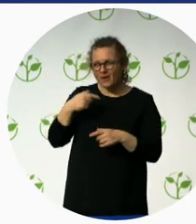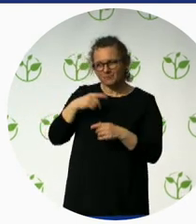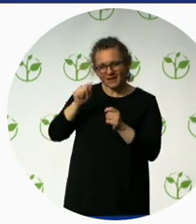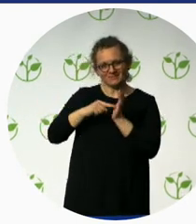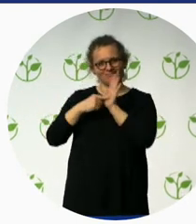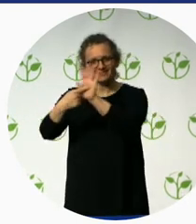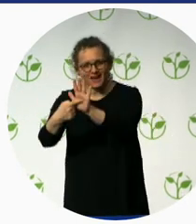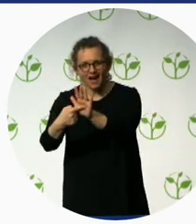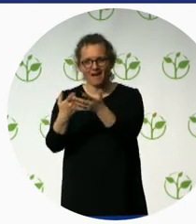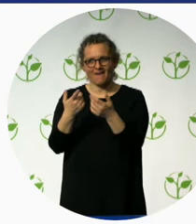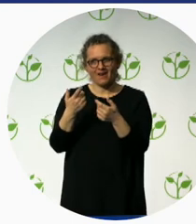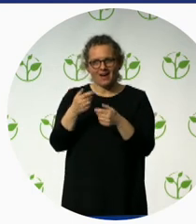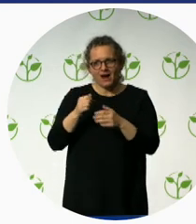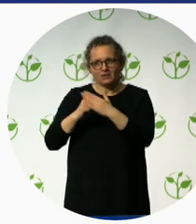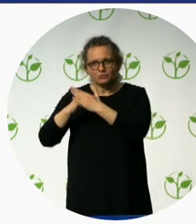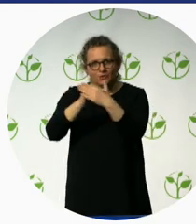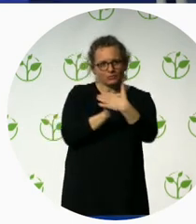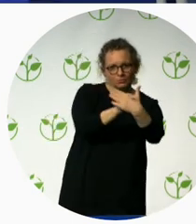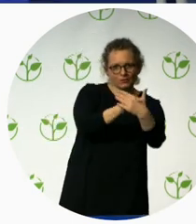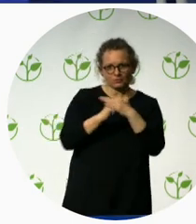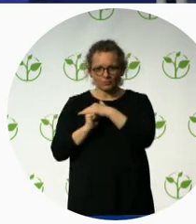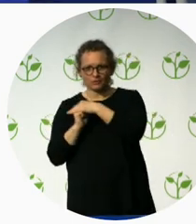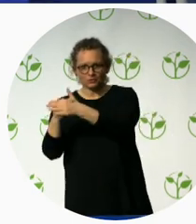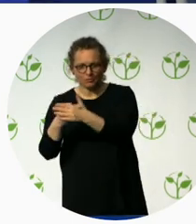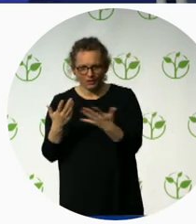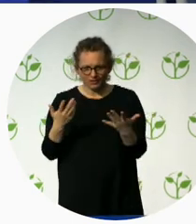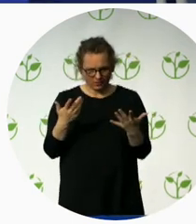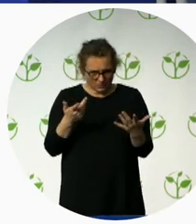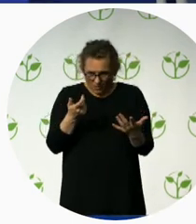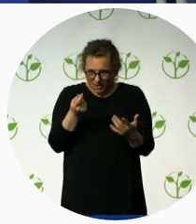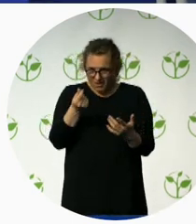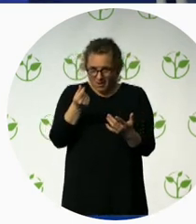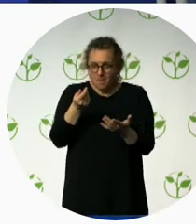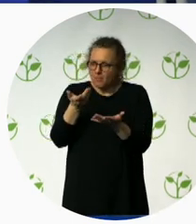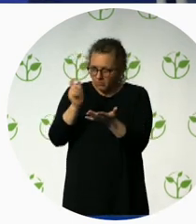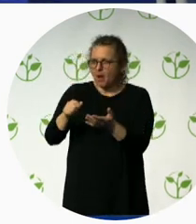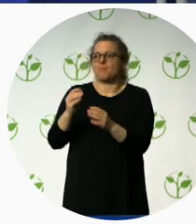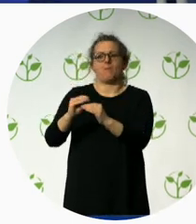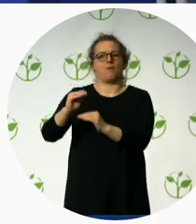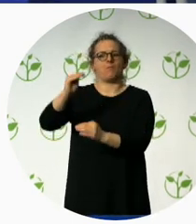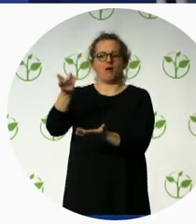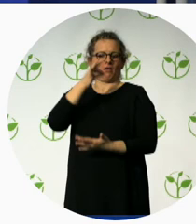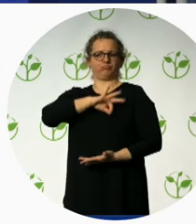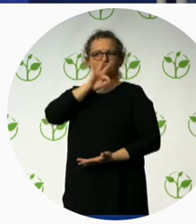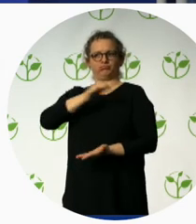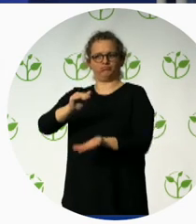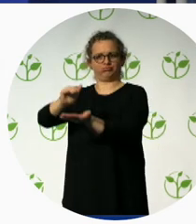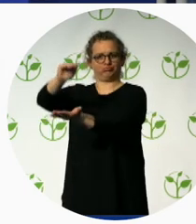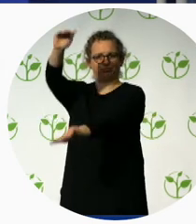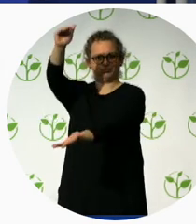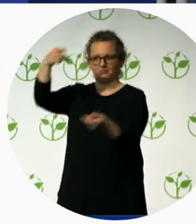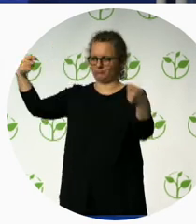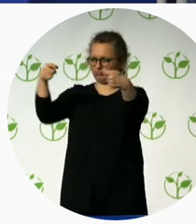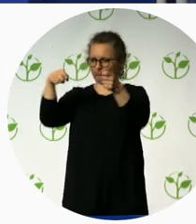It's obvious. Yeah, thank you. Thank you. I'd like to take this up to the policy level even further. If